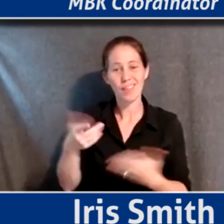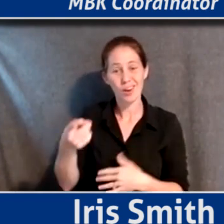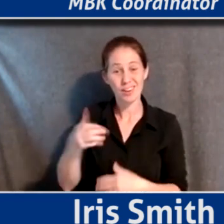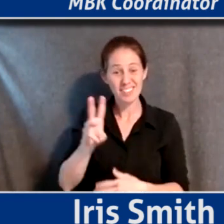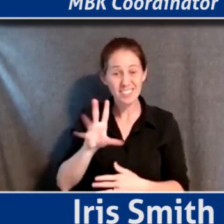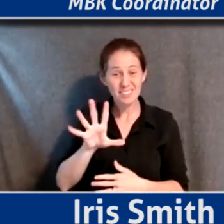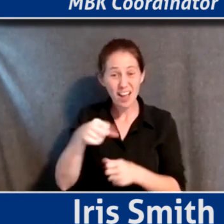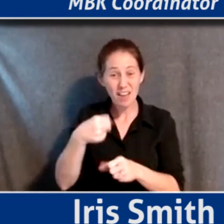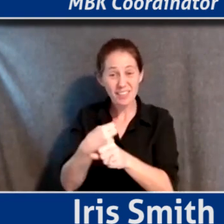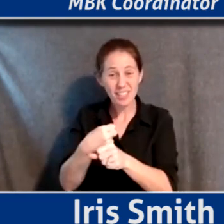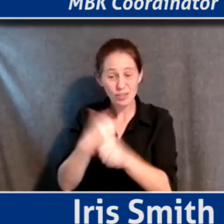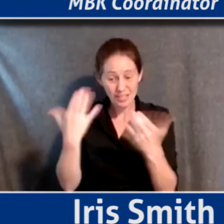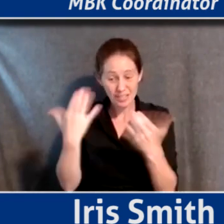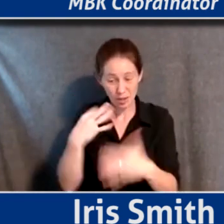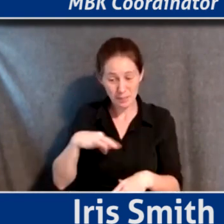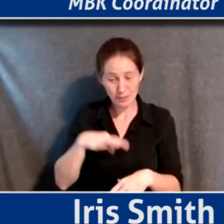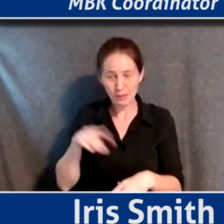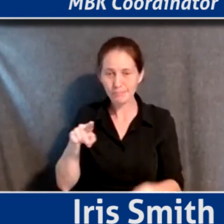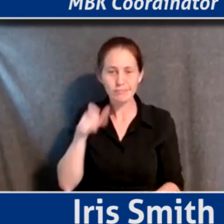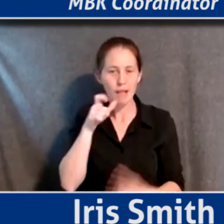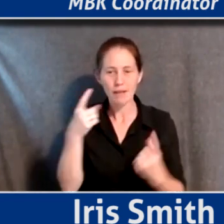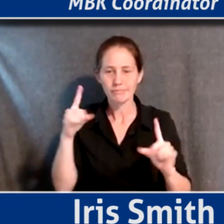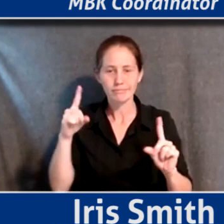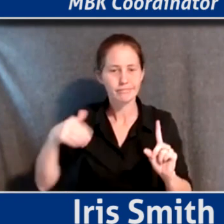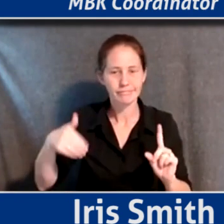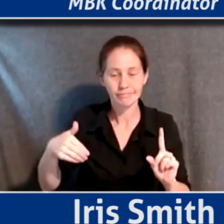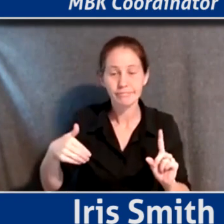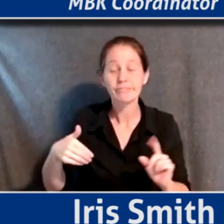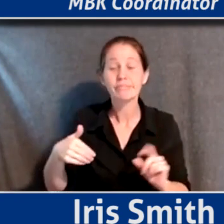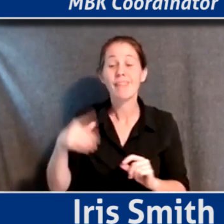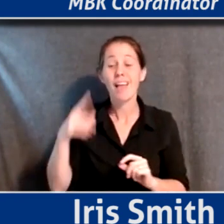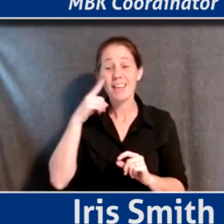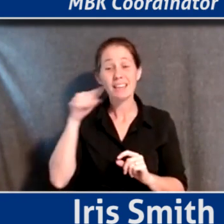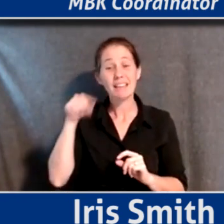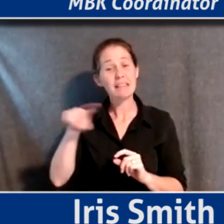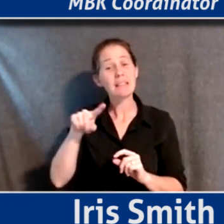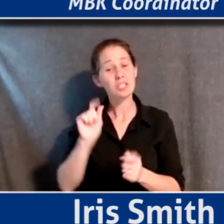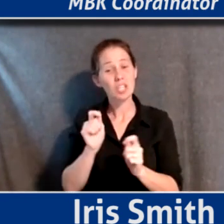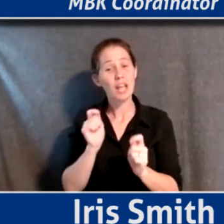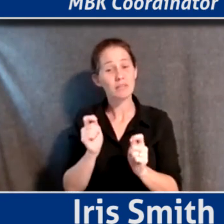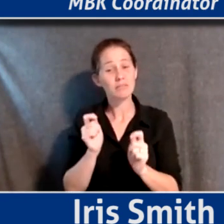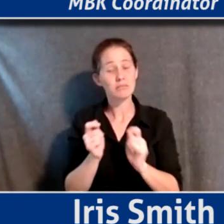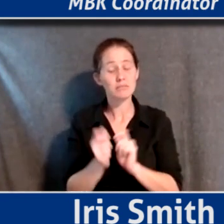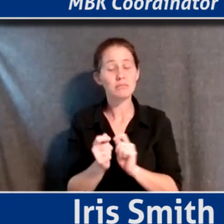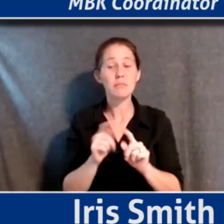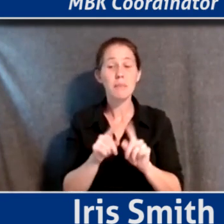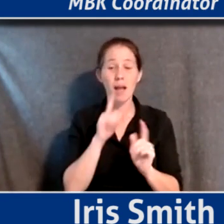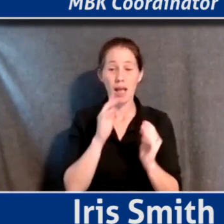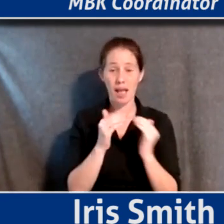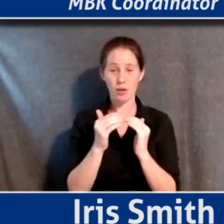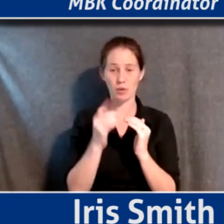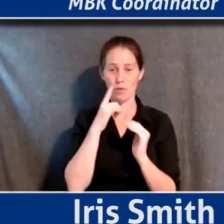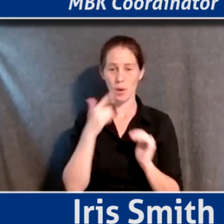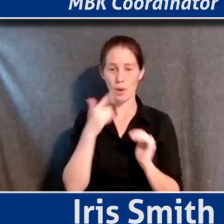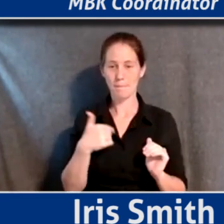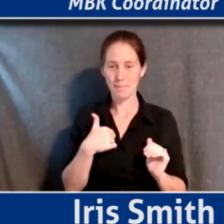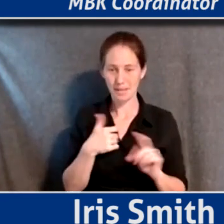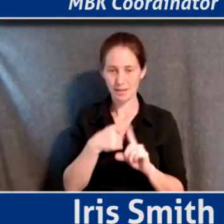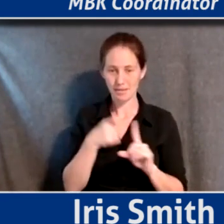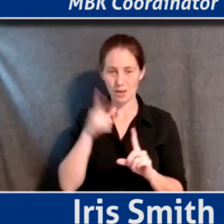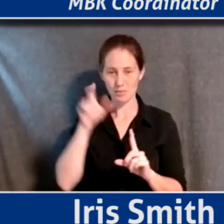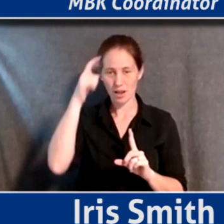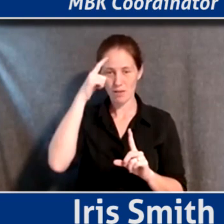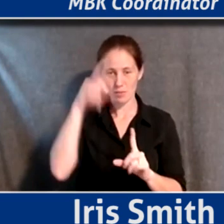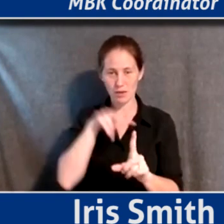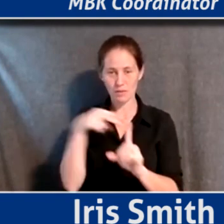this work just in Pittsburgh, we aren't there. And I think that these things change over time. I think equity for me, from a government standpoint,